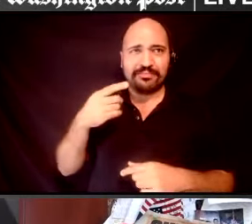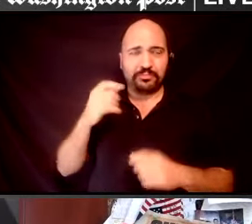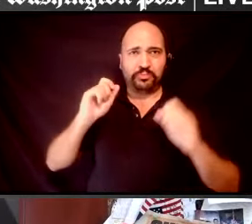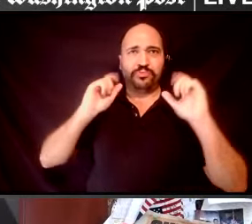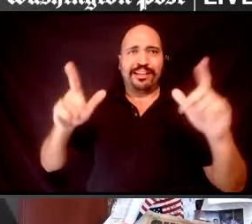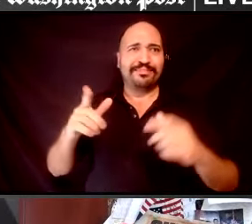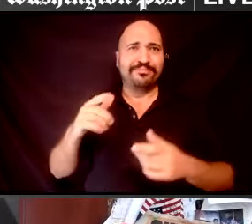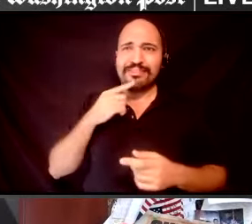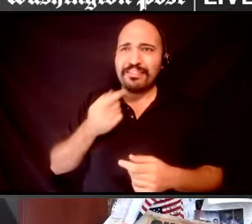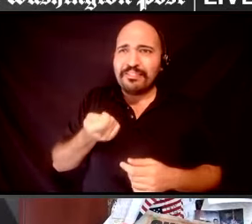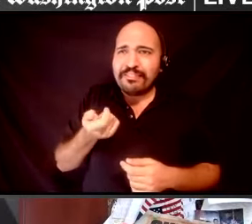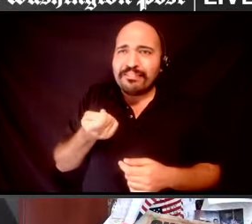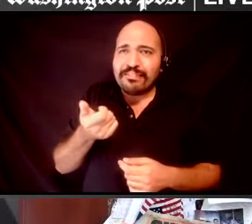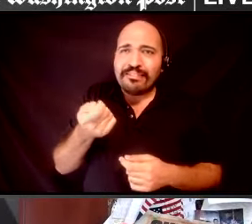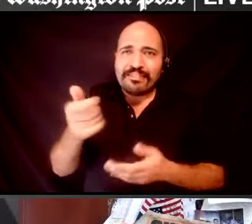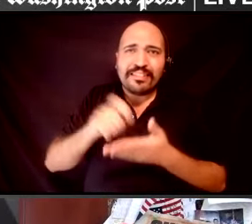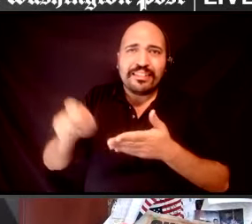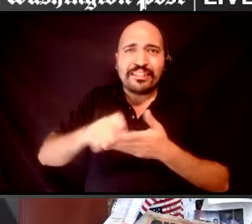Is that changing now?